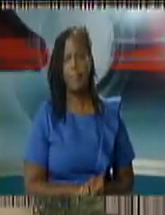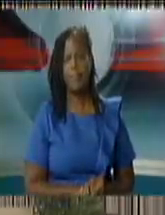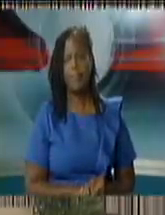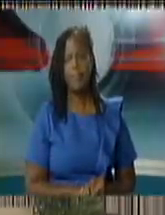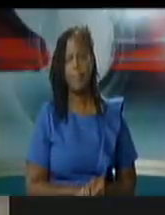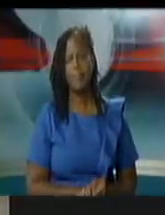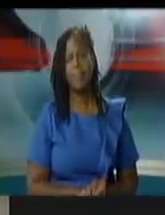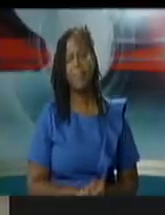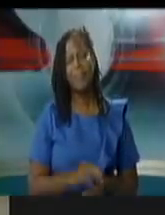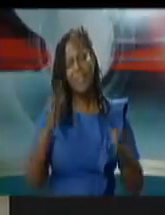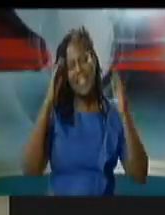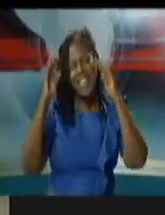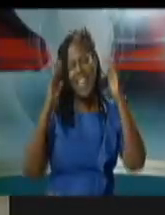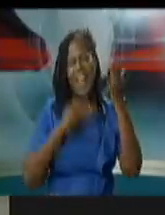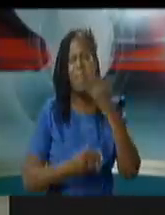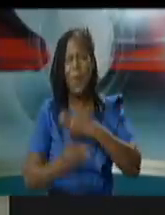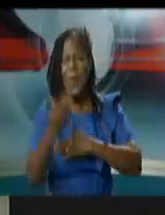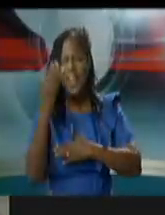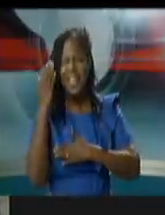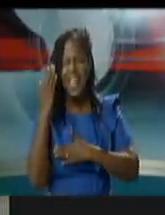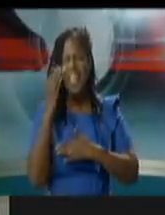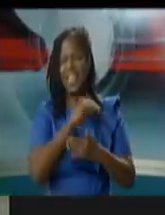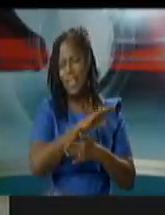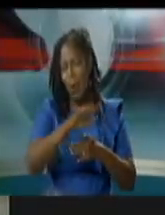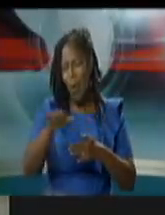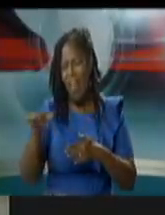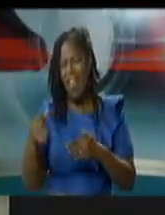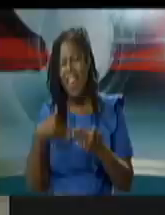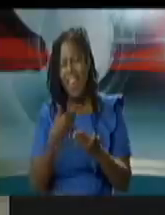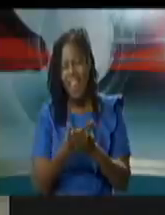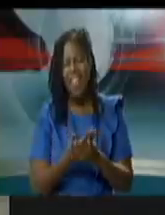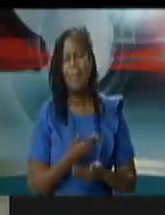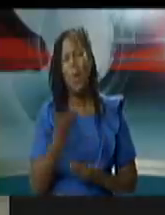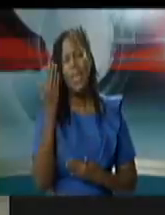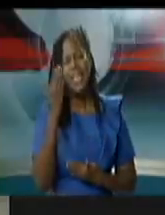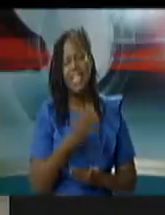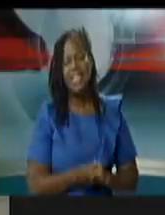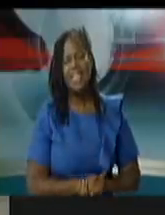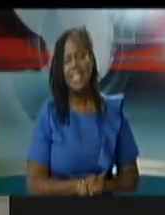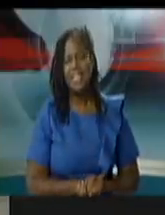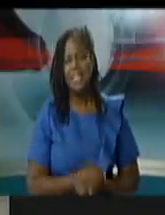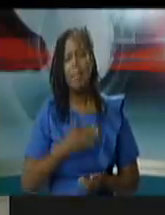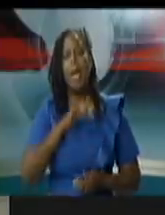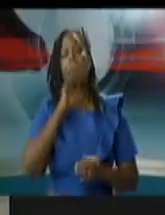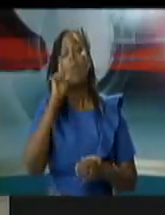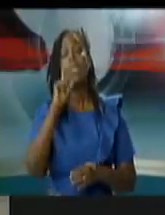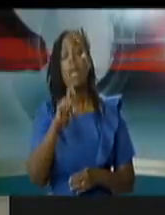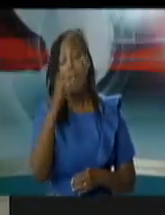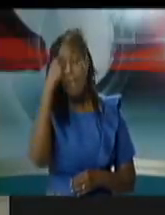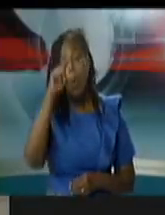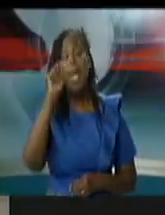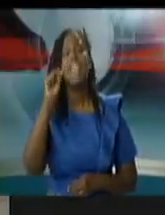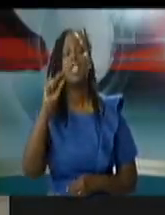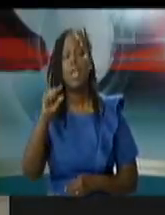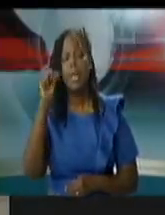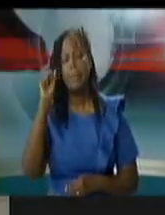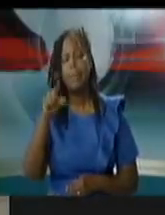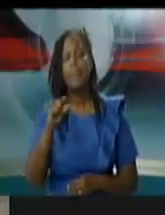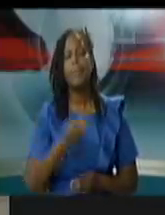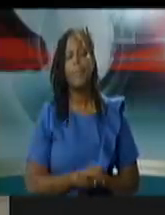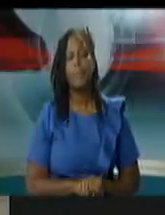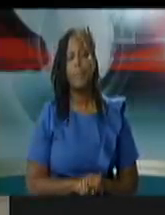hi good morning um to the panel um my questions are for the ag um can i get a